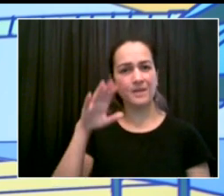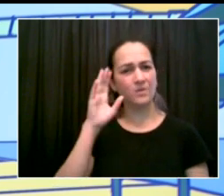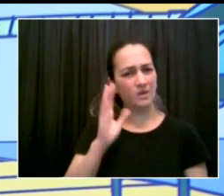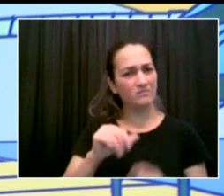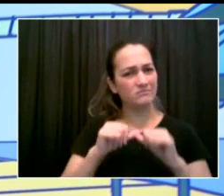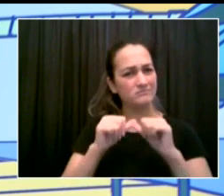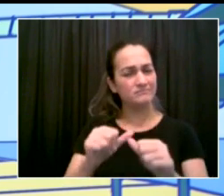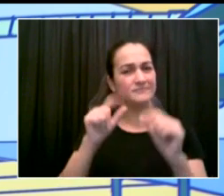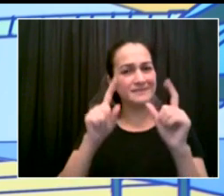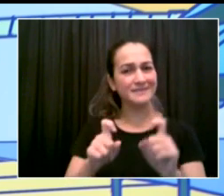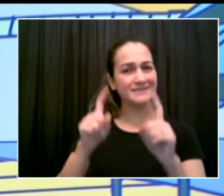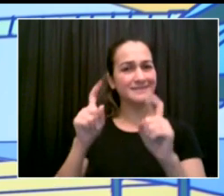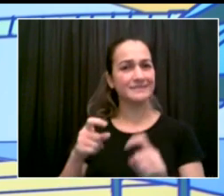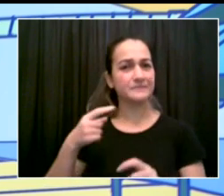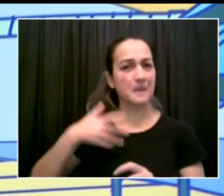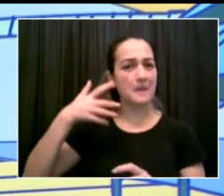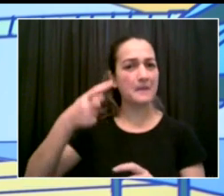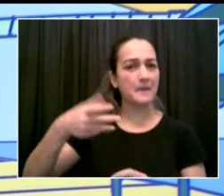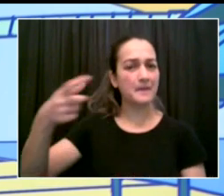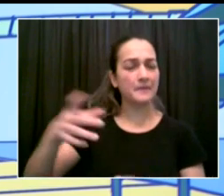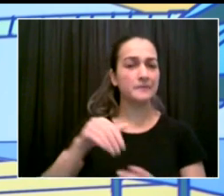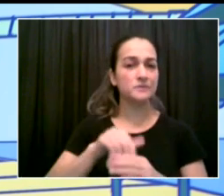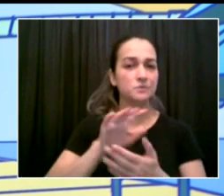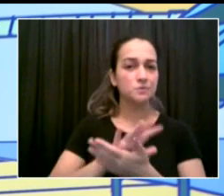The next is Dana from The New York Times.